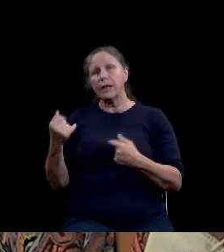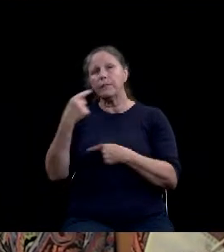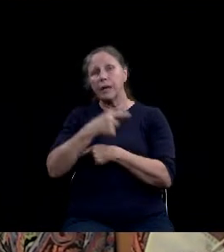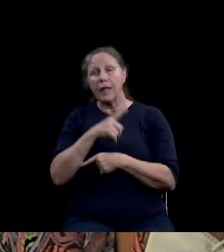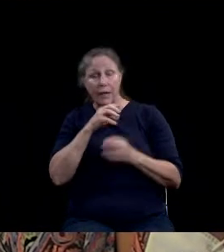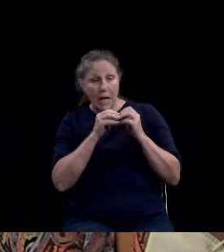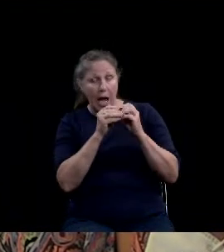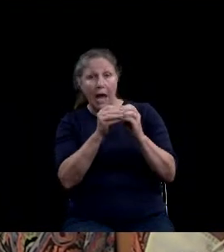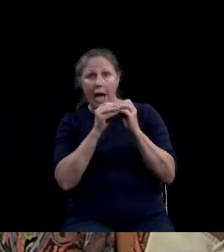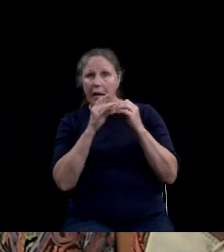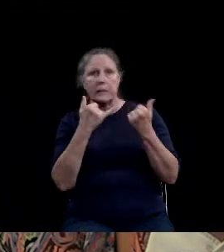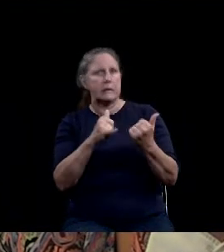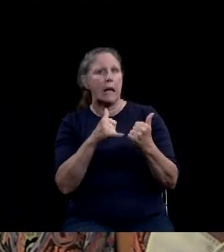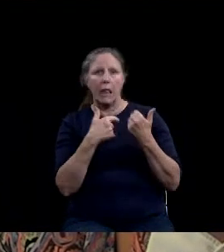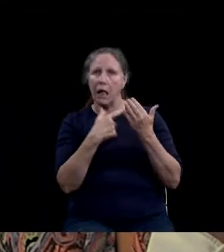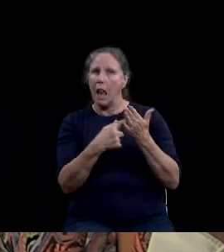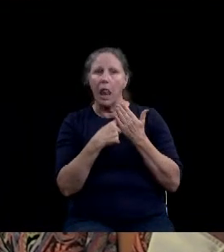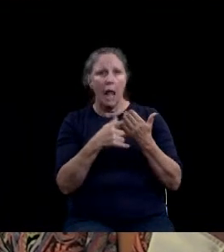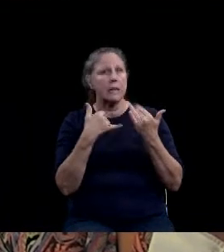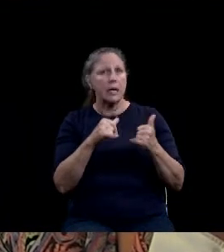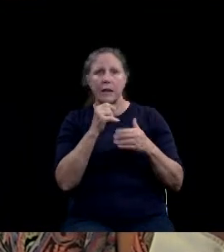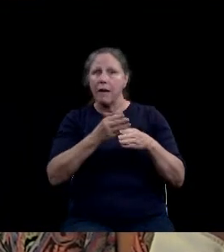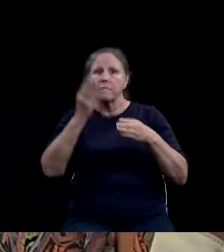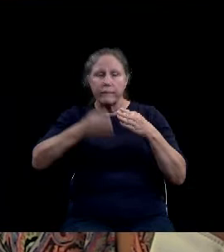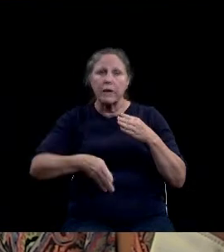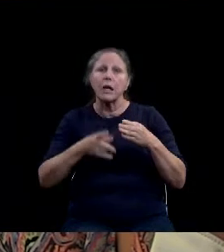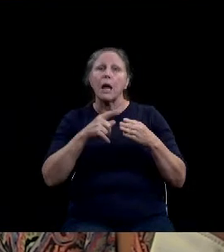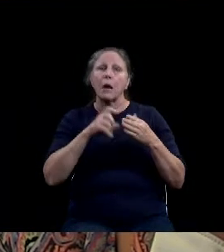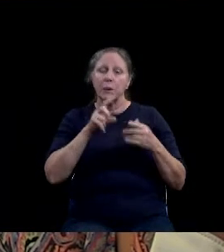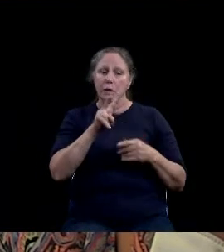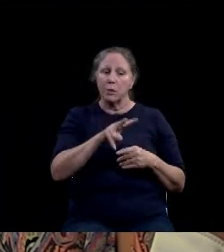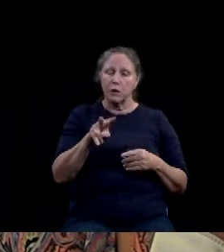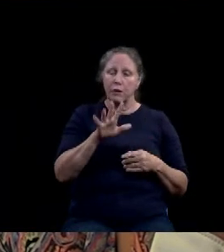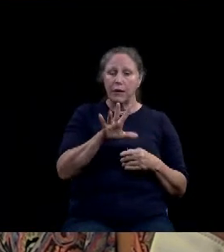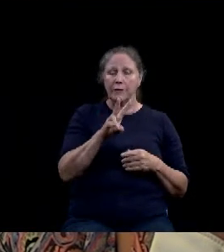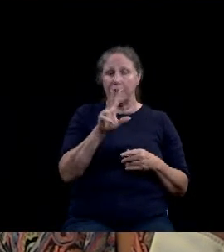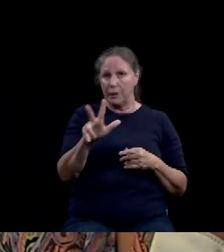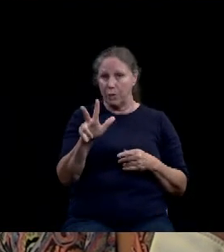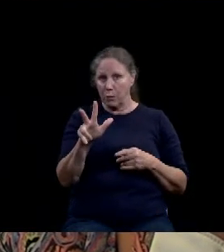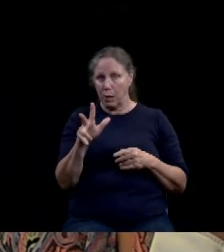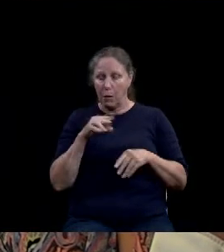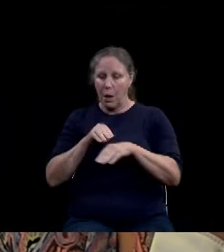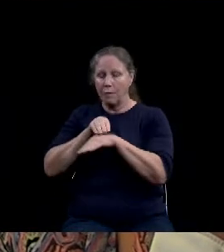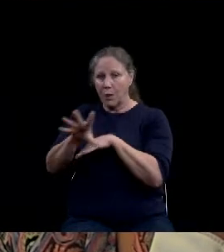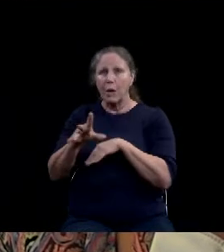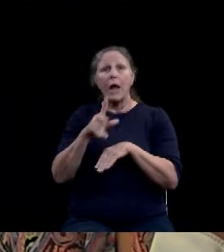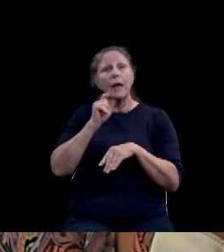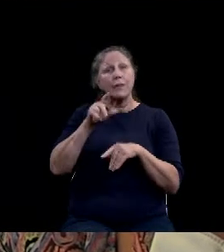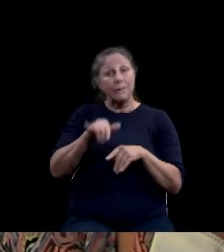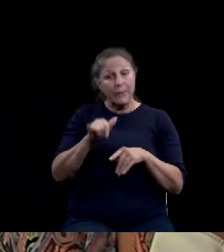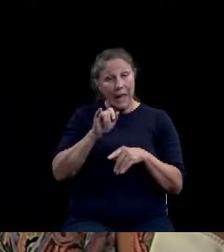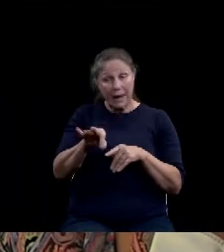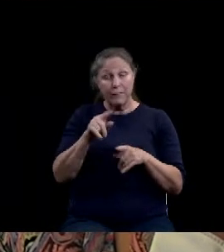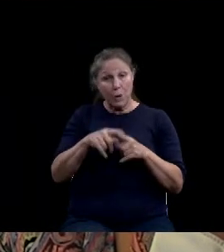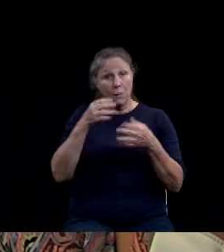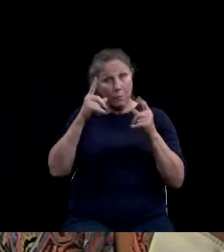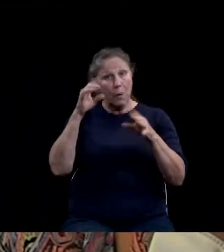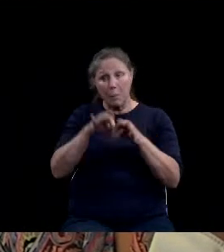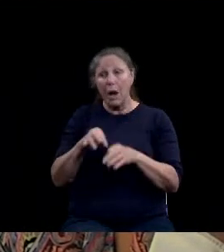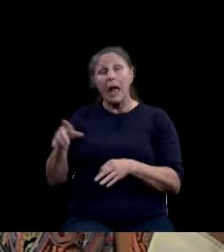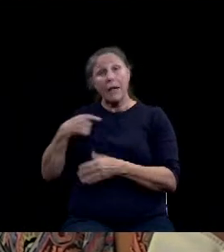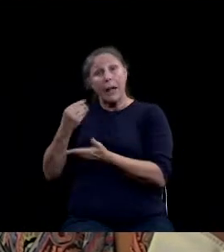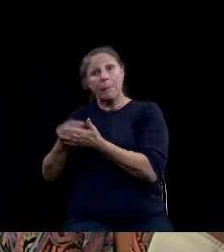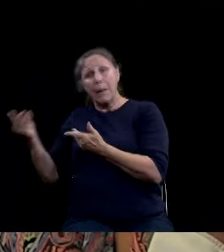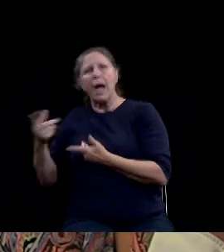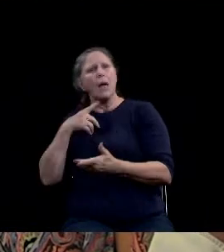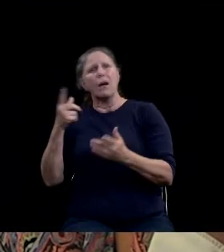vote on resolution 2020-573 would be a moot point at this point at this time. Construction. Southern Cross